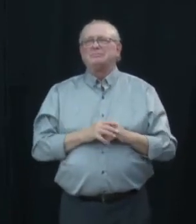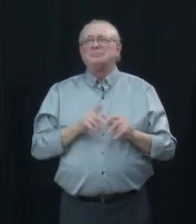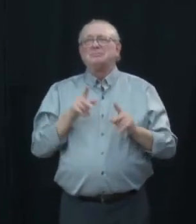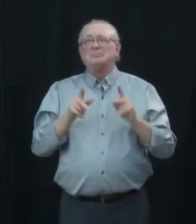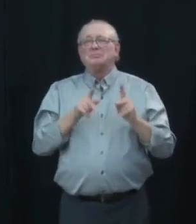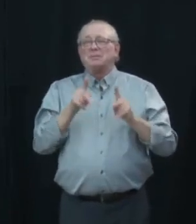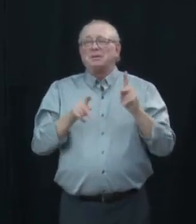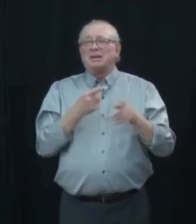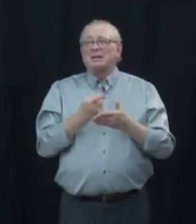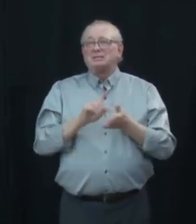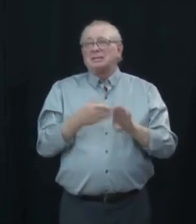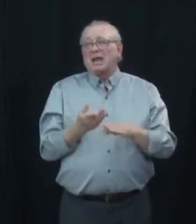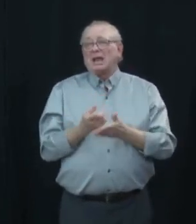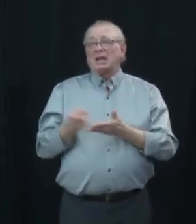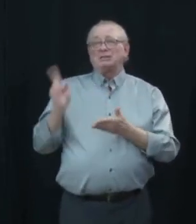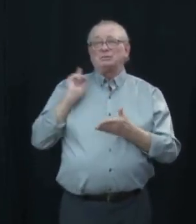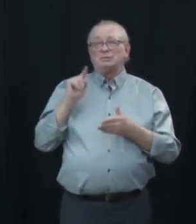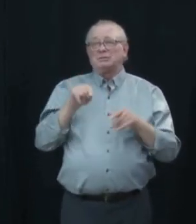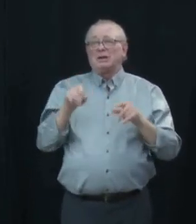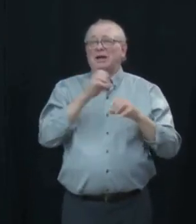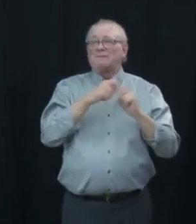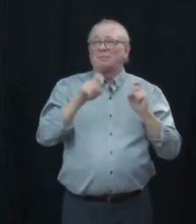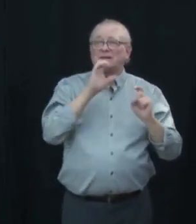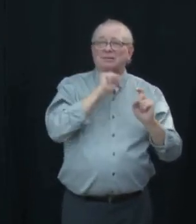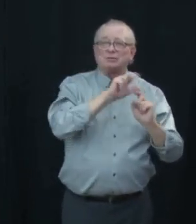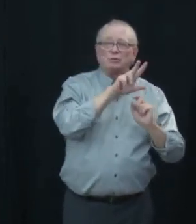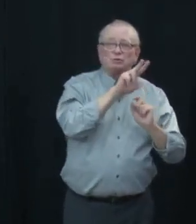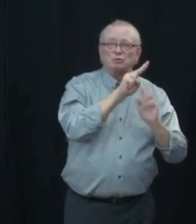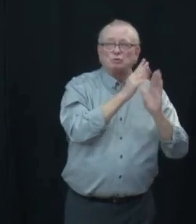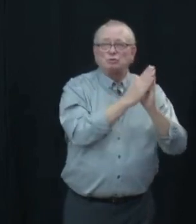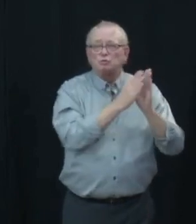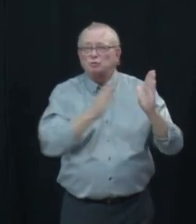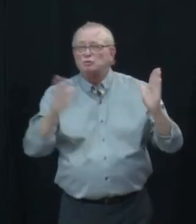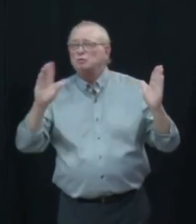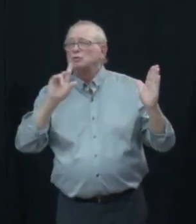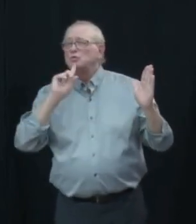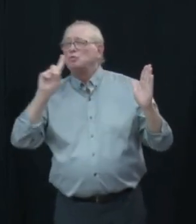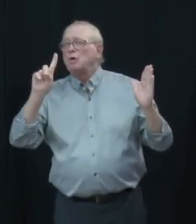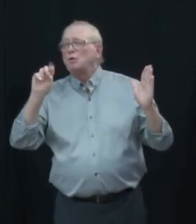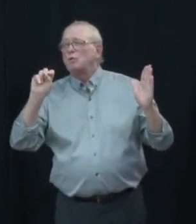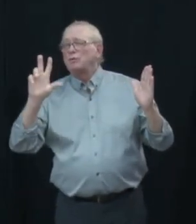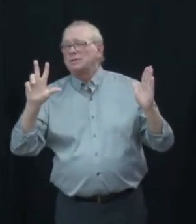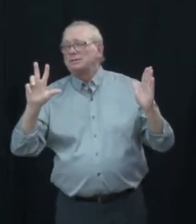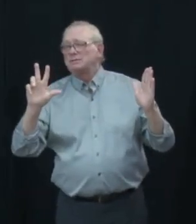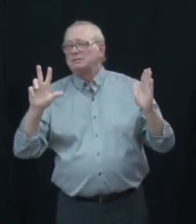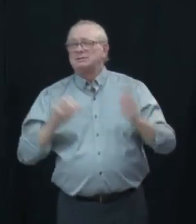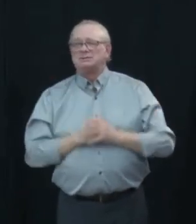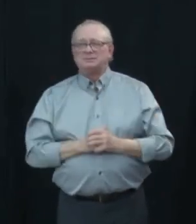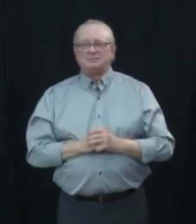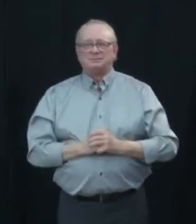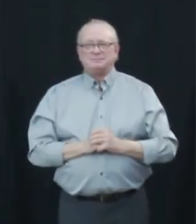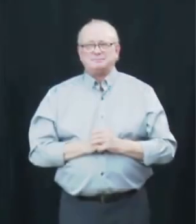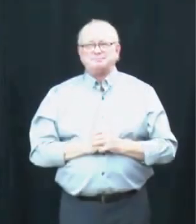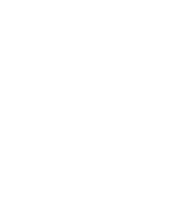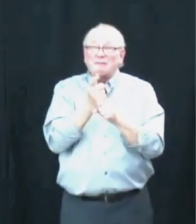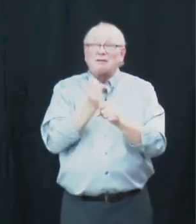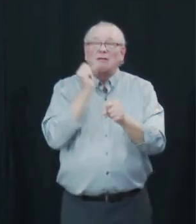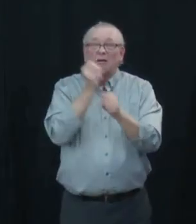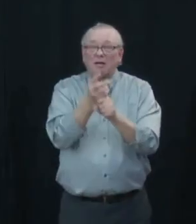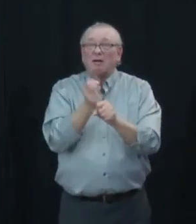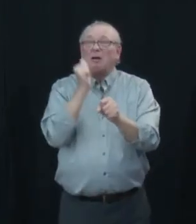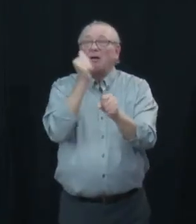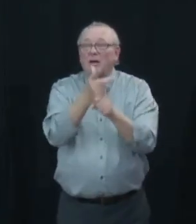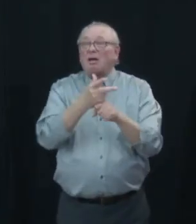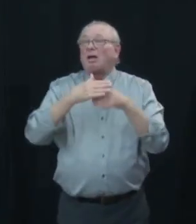my deepest sympathies are with their loved ones and anyone in alberta who has lost someone they cared about no matter the cause i